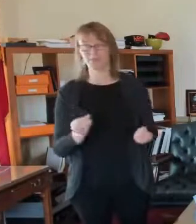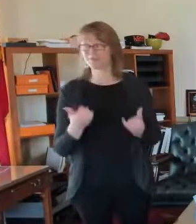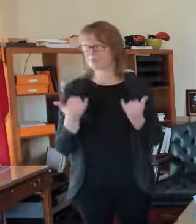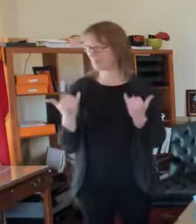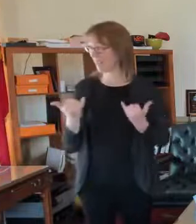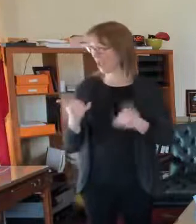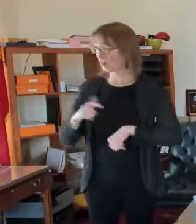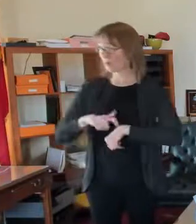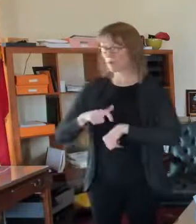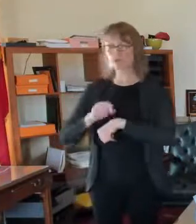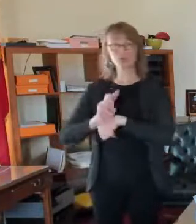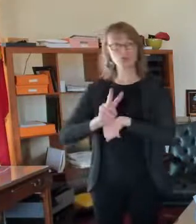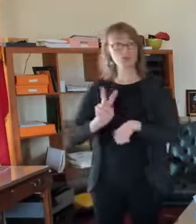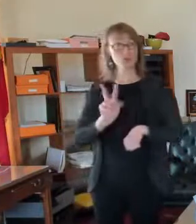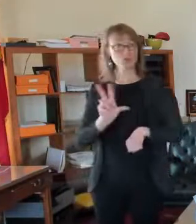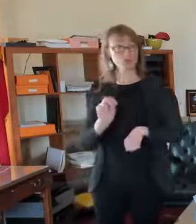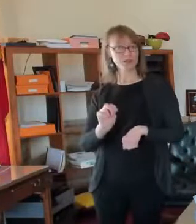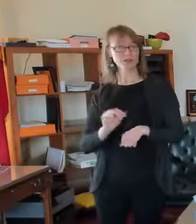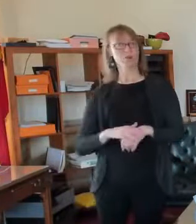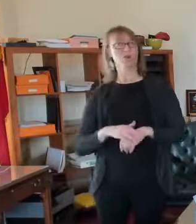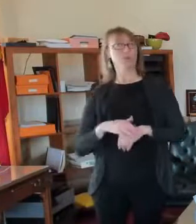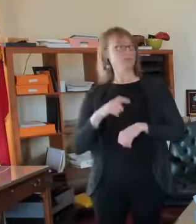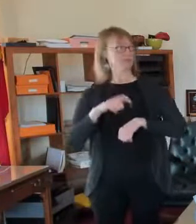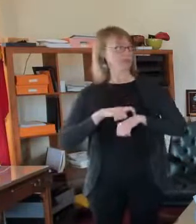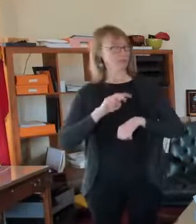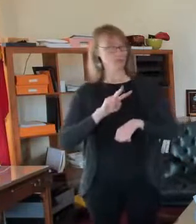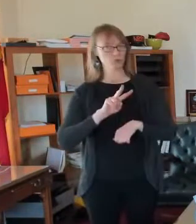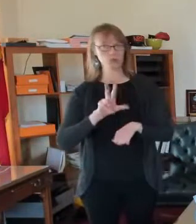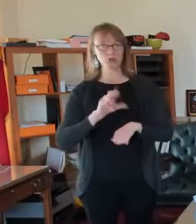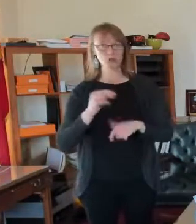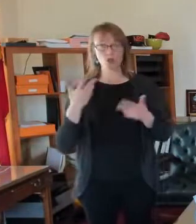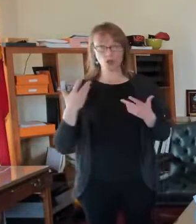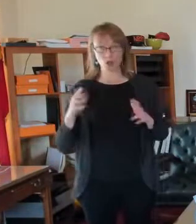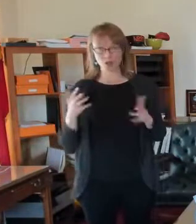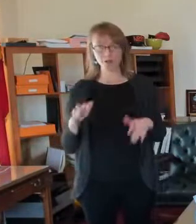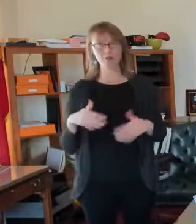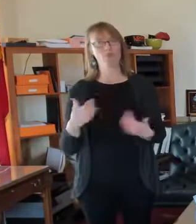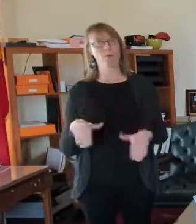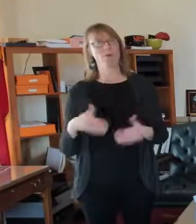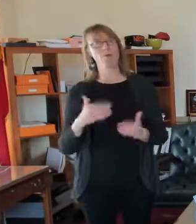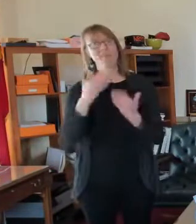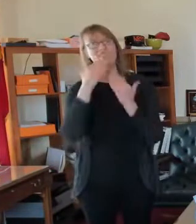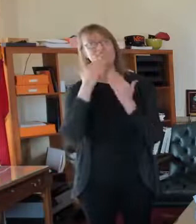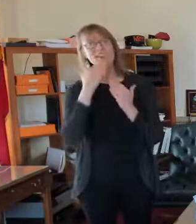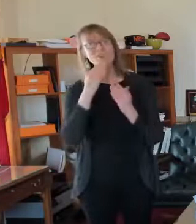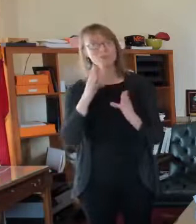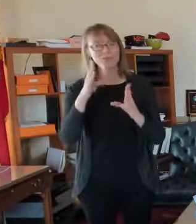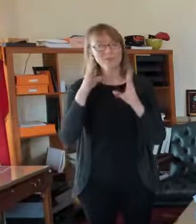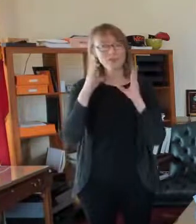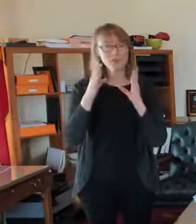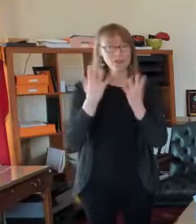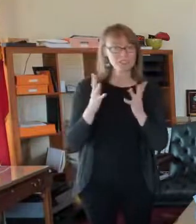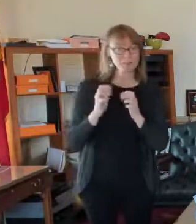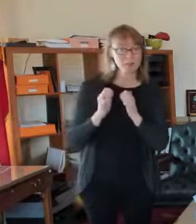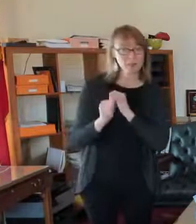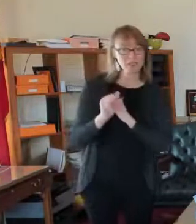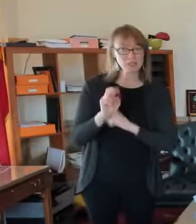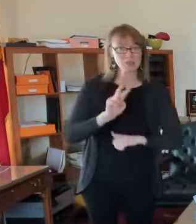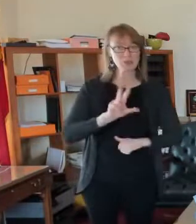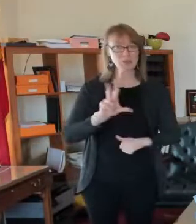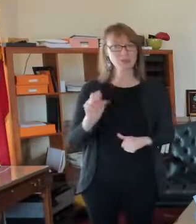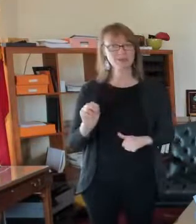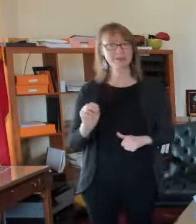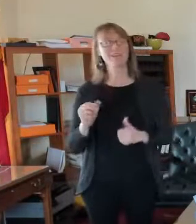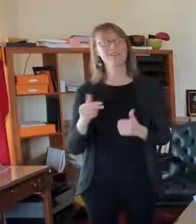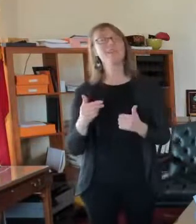Um, so thank you all for being with us here this afternoon. Appreciate you. It's actually past 2 30, isn't it? So thank